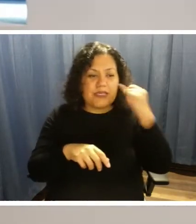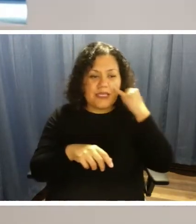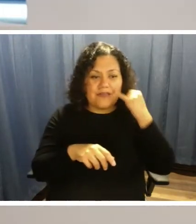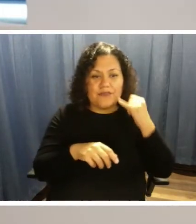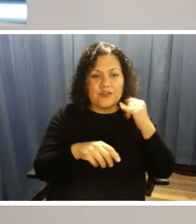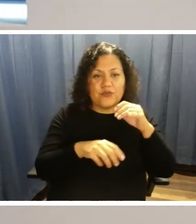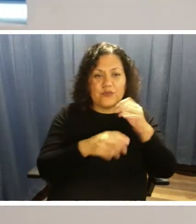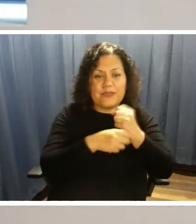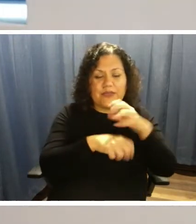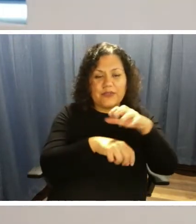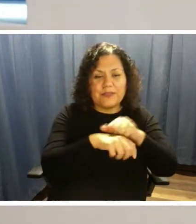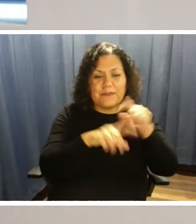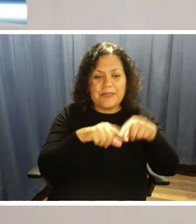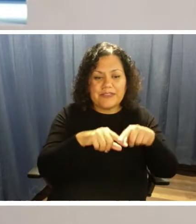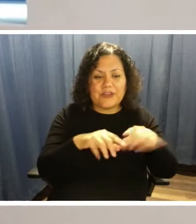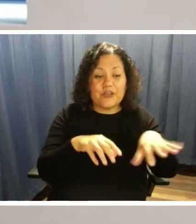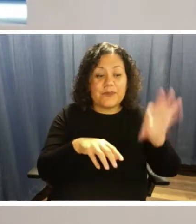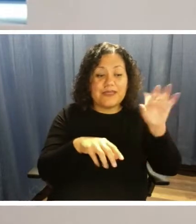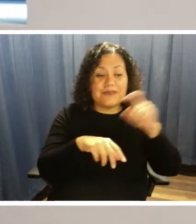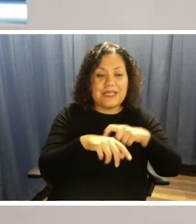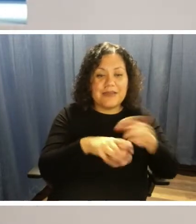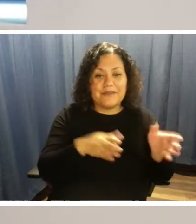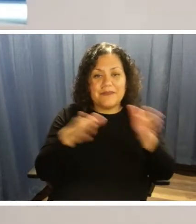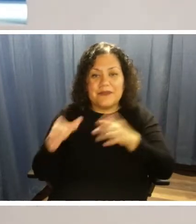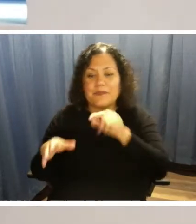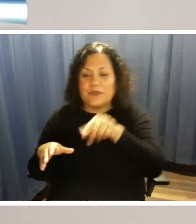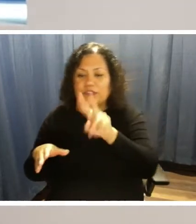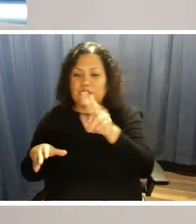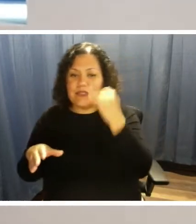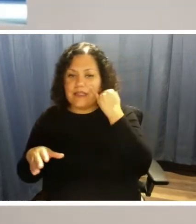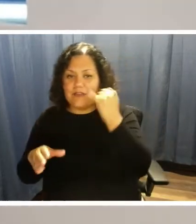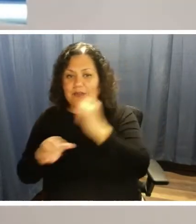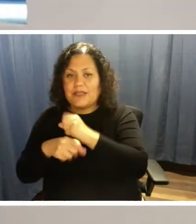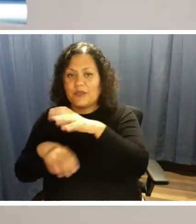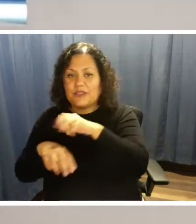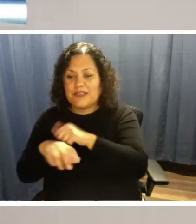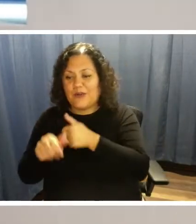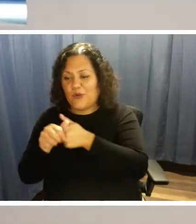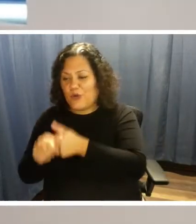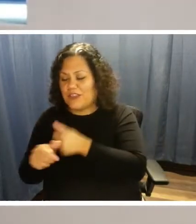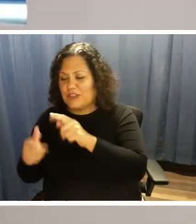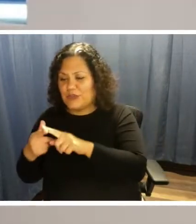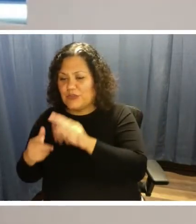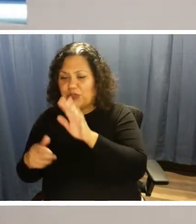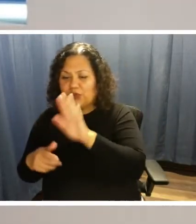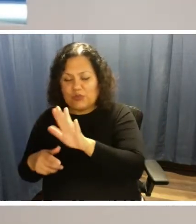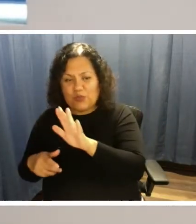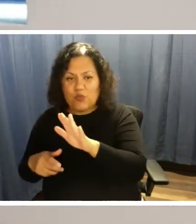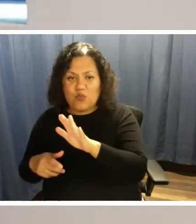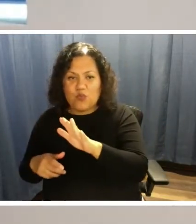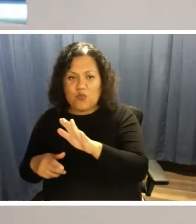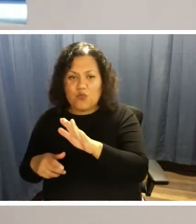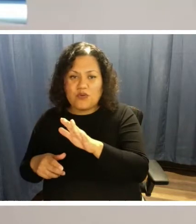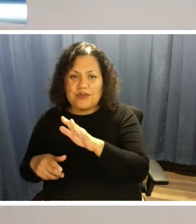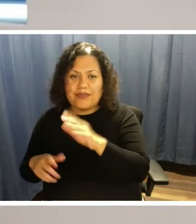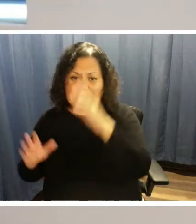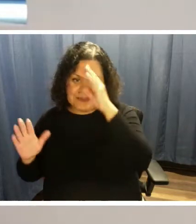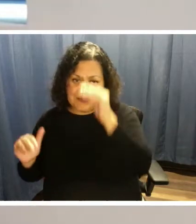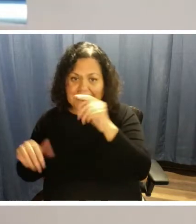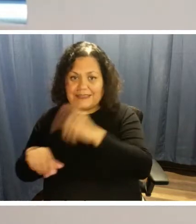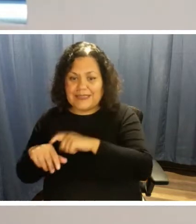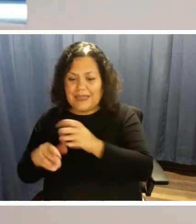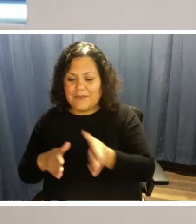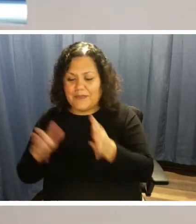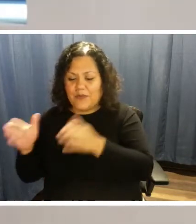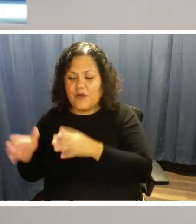time, based two if you make your reservation based on expected time, or three